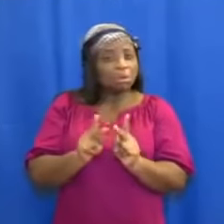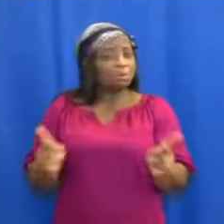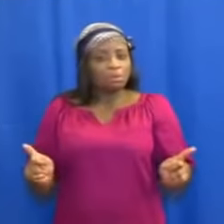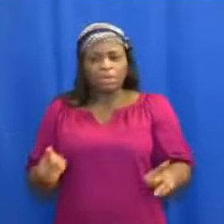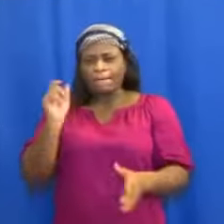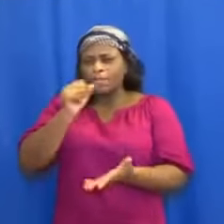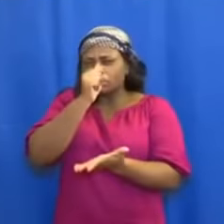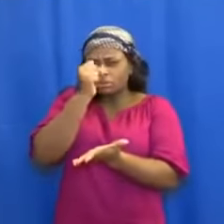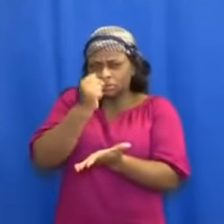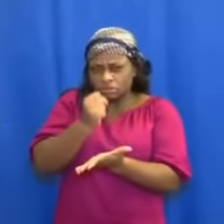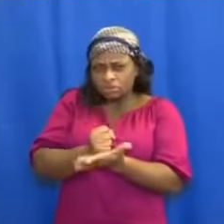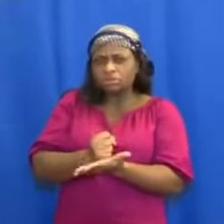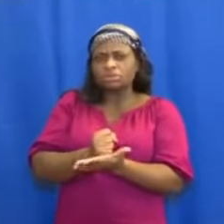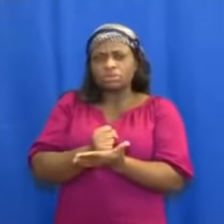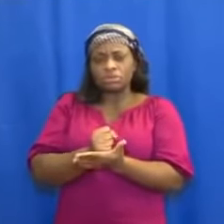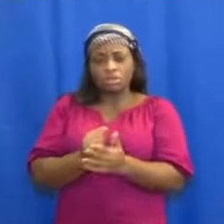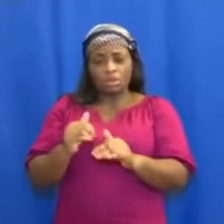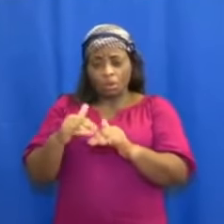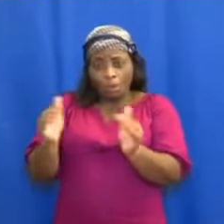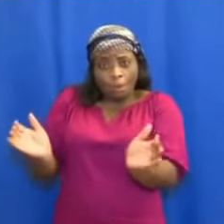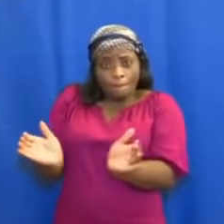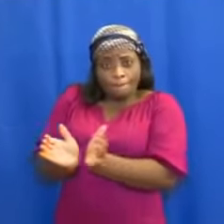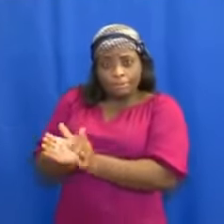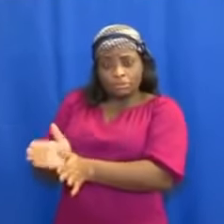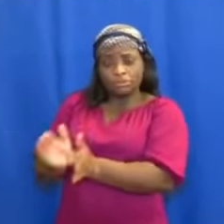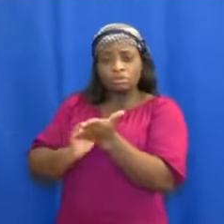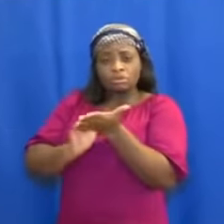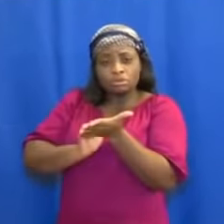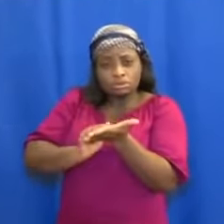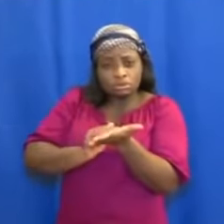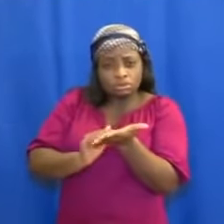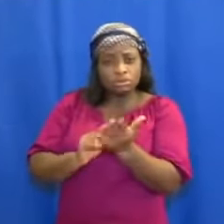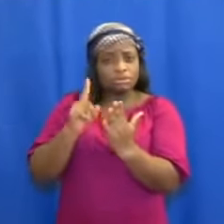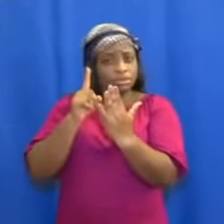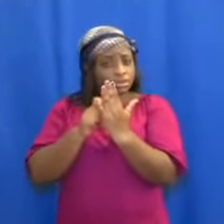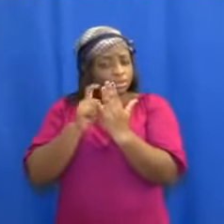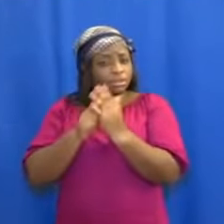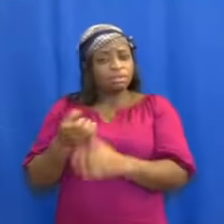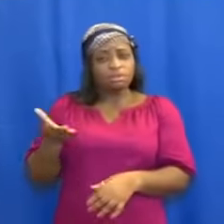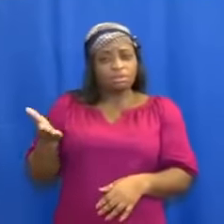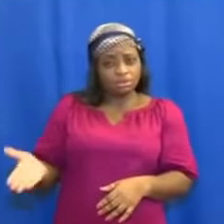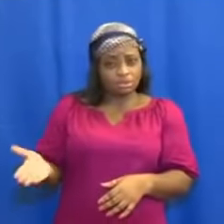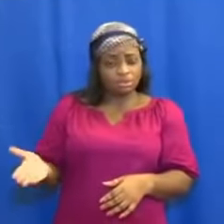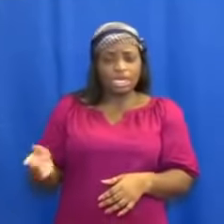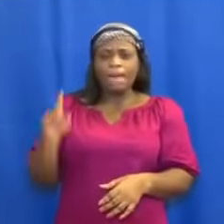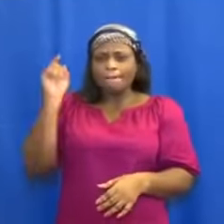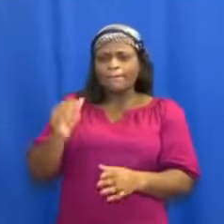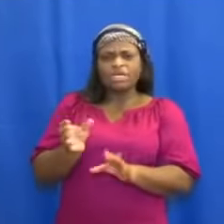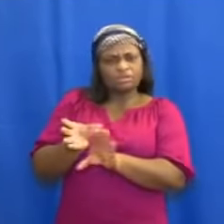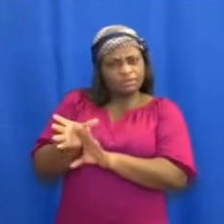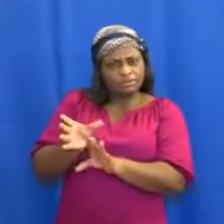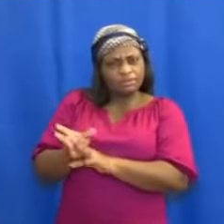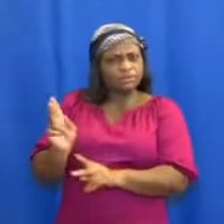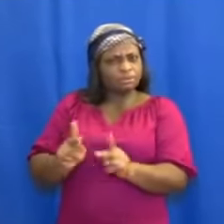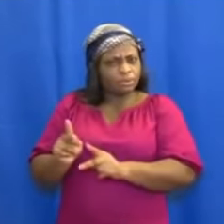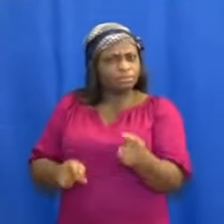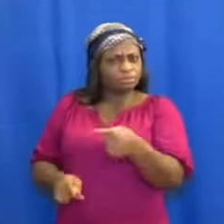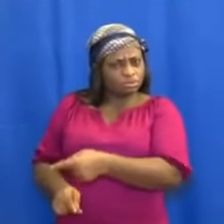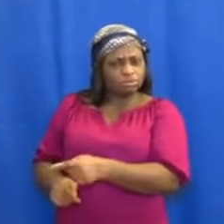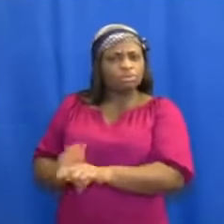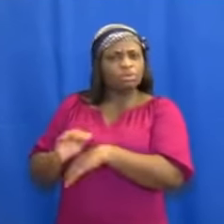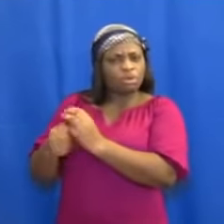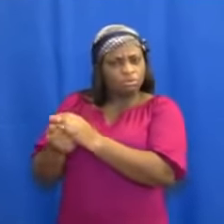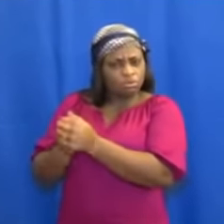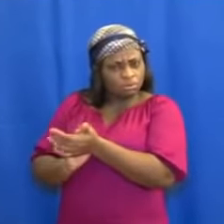Veronica buckets, soap, and sanitizers, and must insist that patrons use them as frequently as